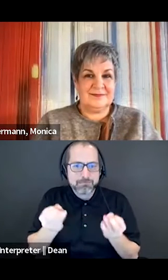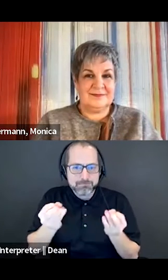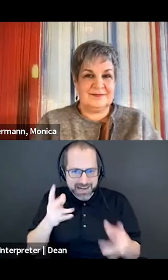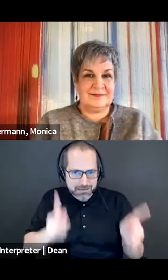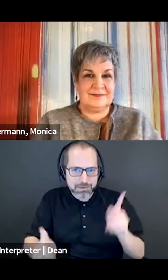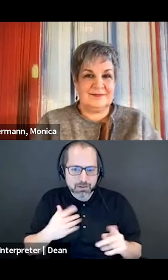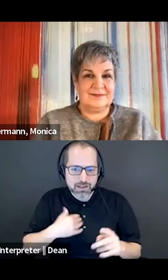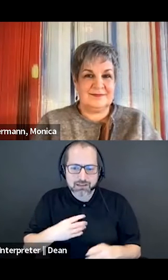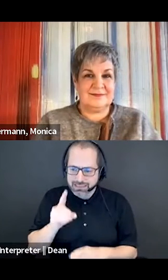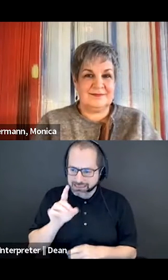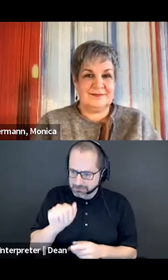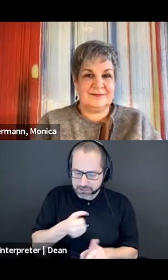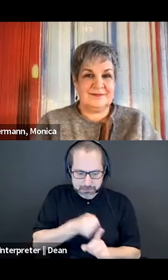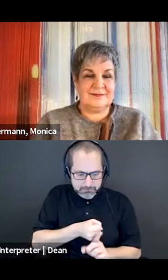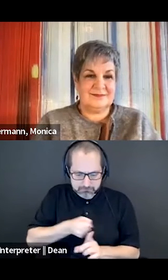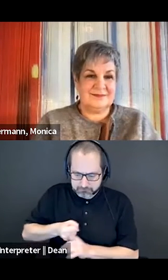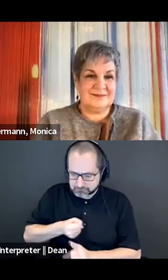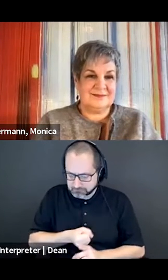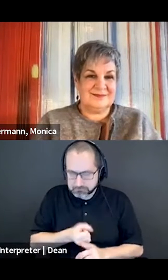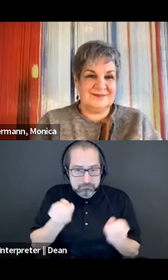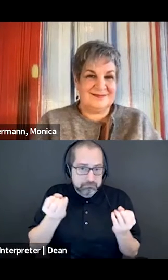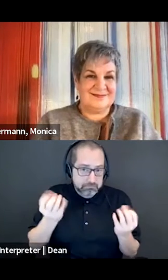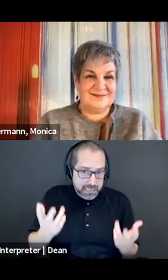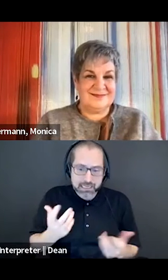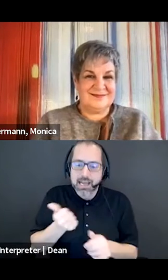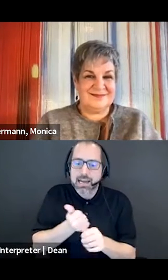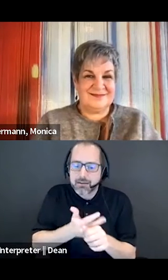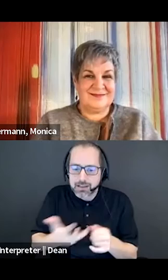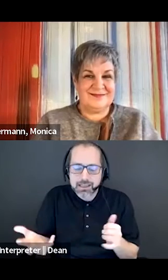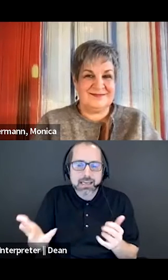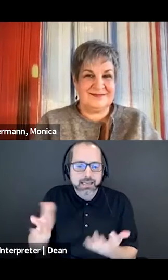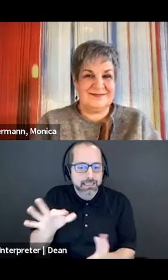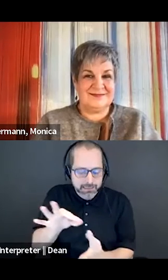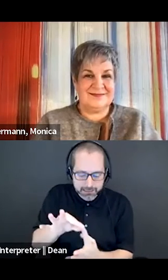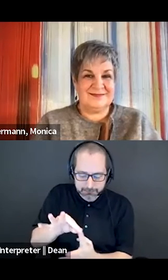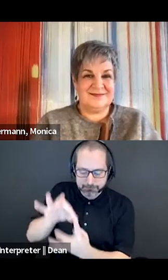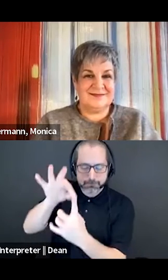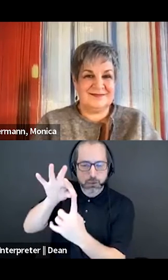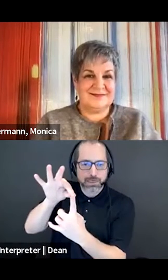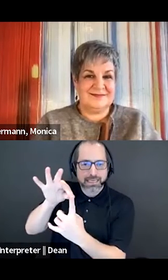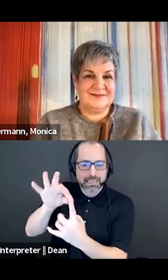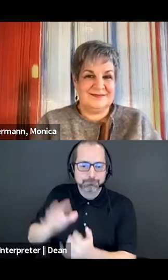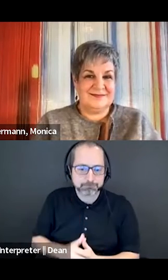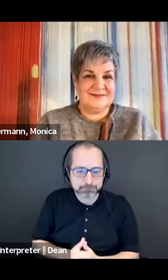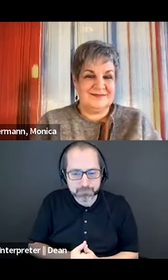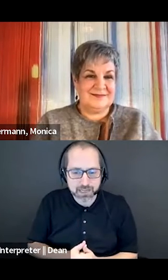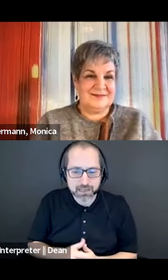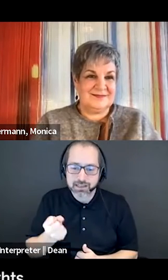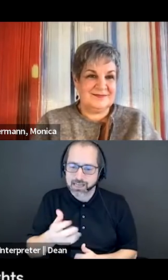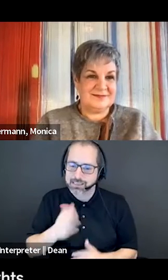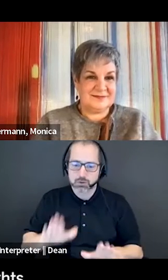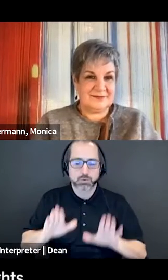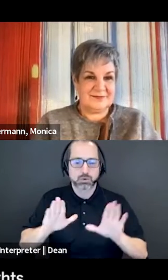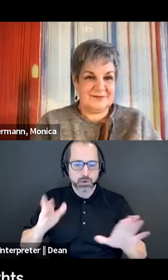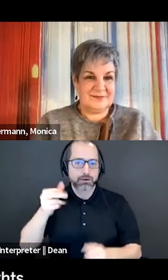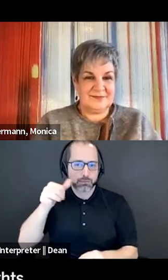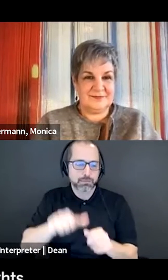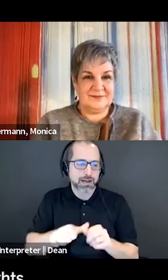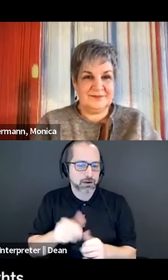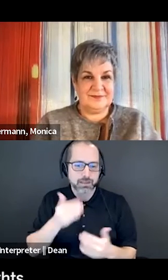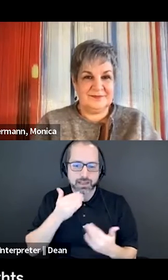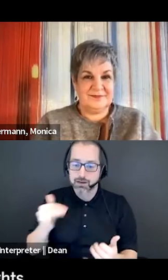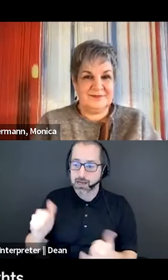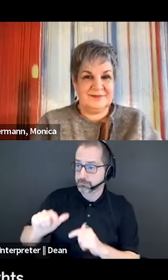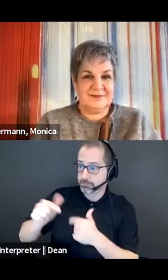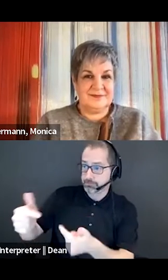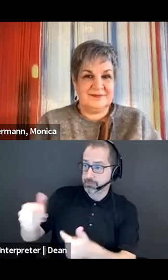of stuff going on, and everything is unique. That's a, that's a great reminder. That's an absolutely great reminder. Megan, I believe you have some